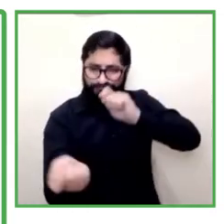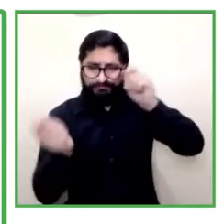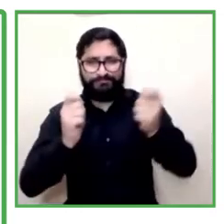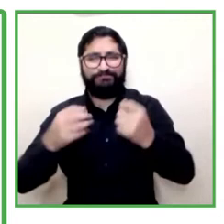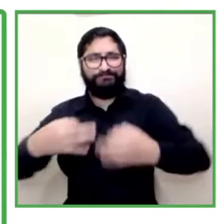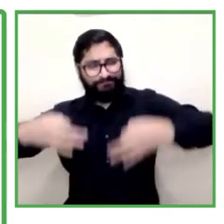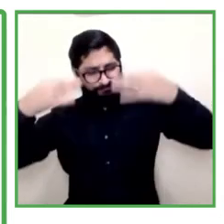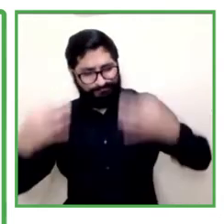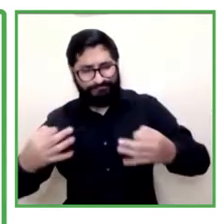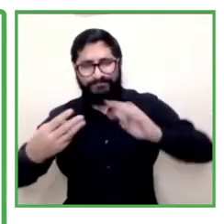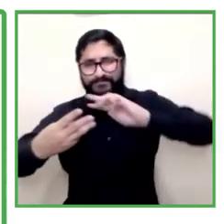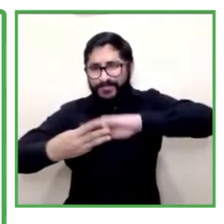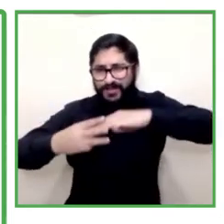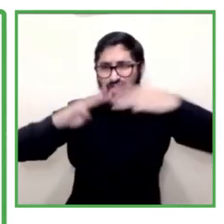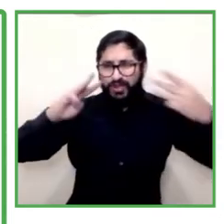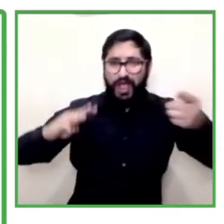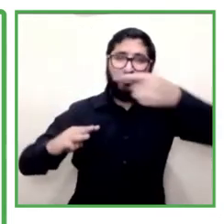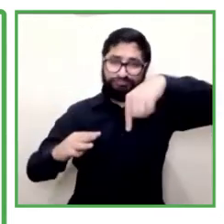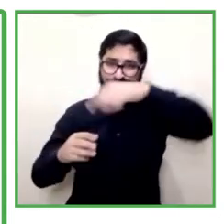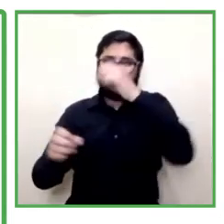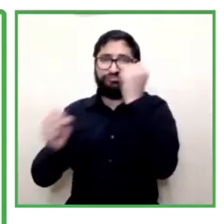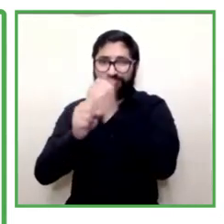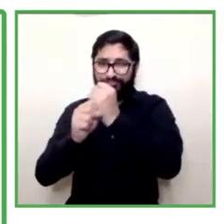of methodological